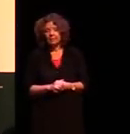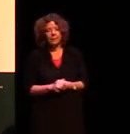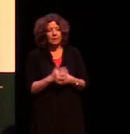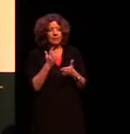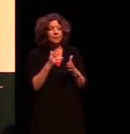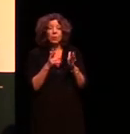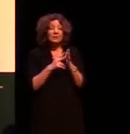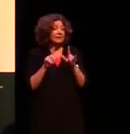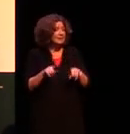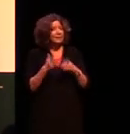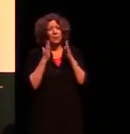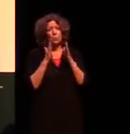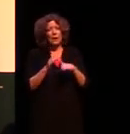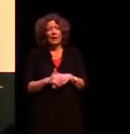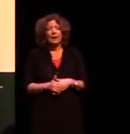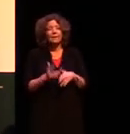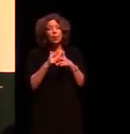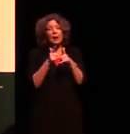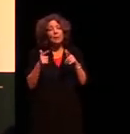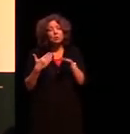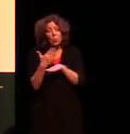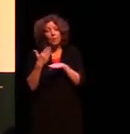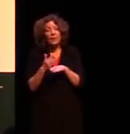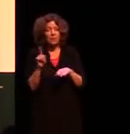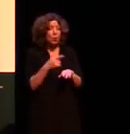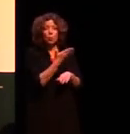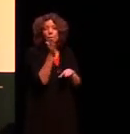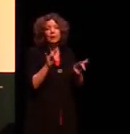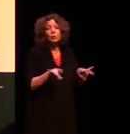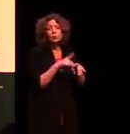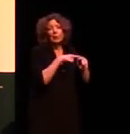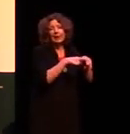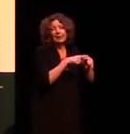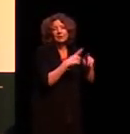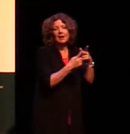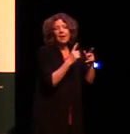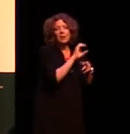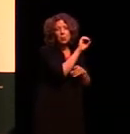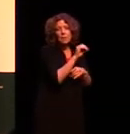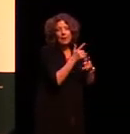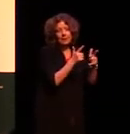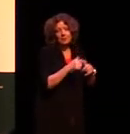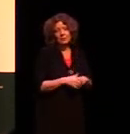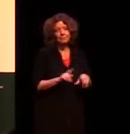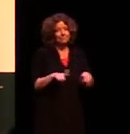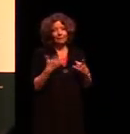really a very different way for a language to operate than what we used to from English and other European languages